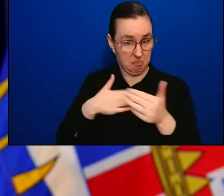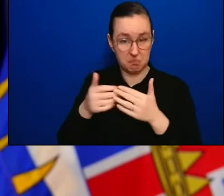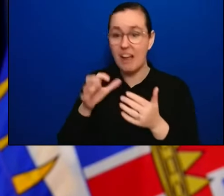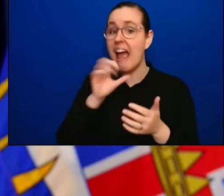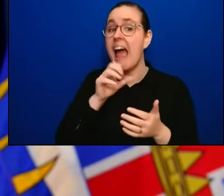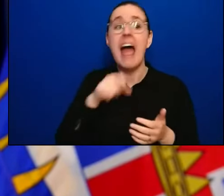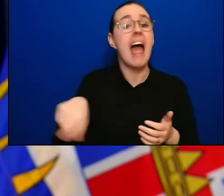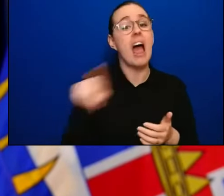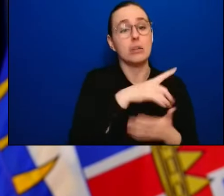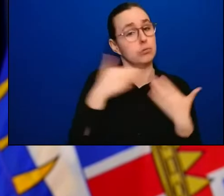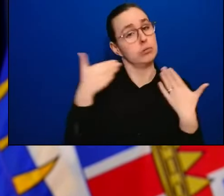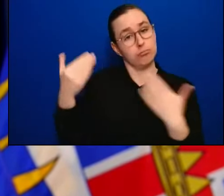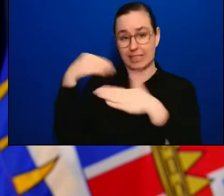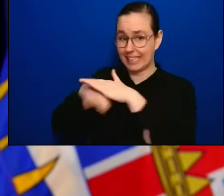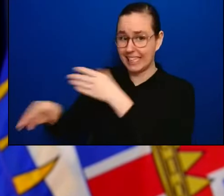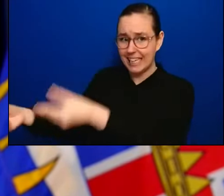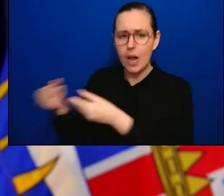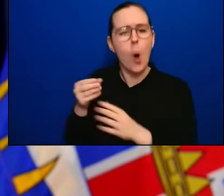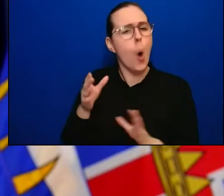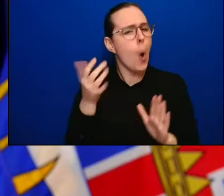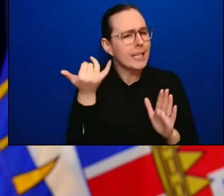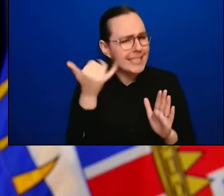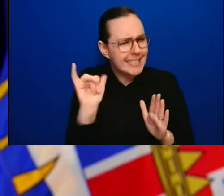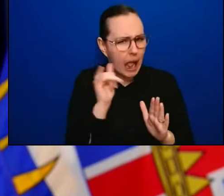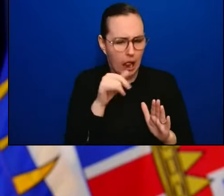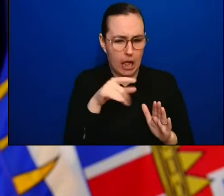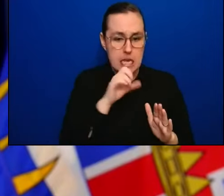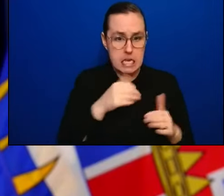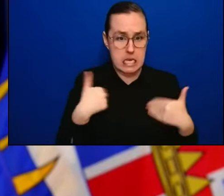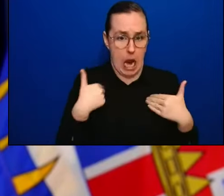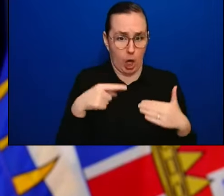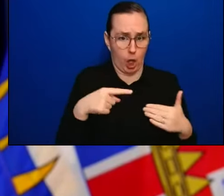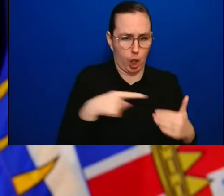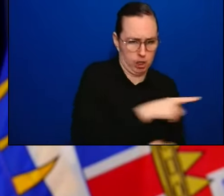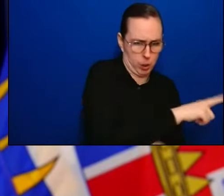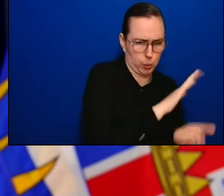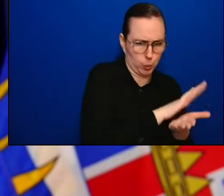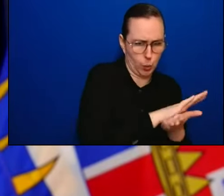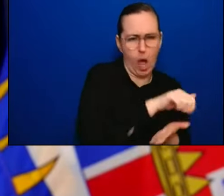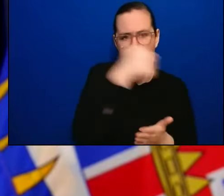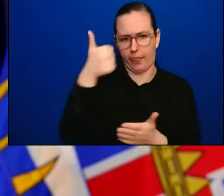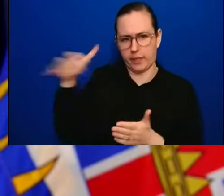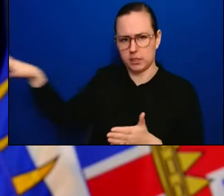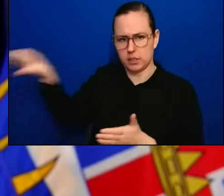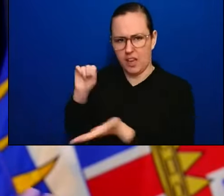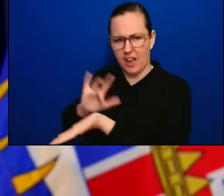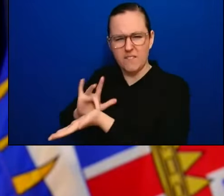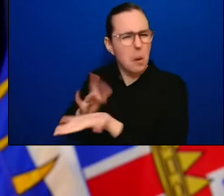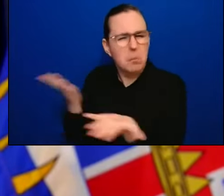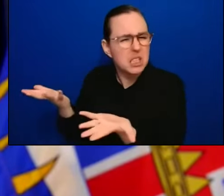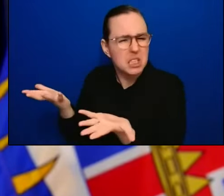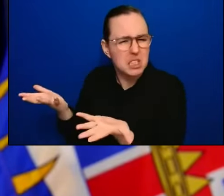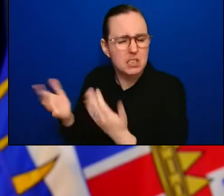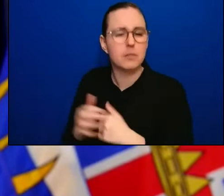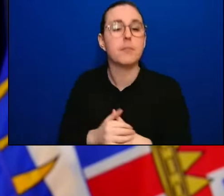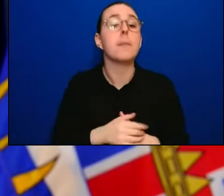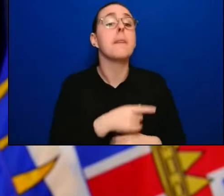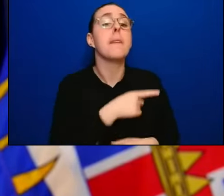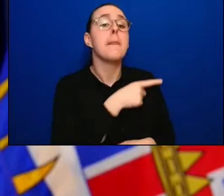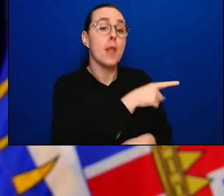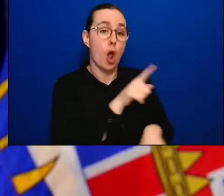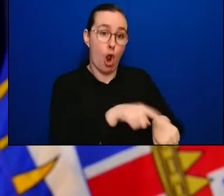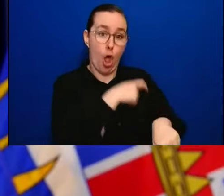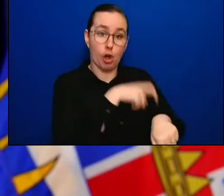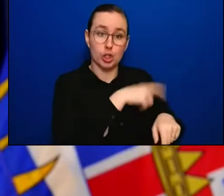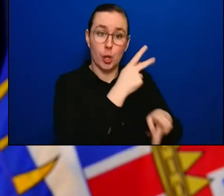or will still be done through schools and how quickly? Just those two things, please. In long-term care, we have opened up visitation